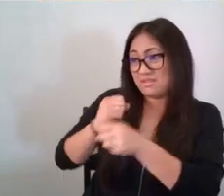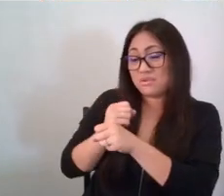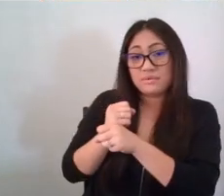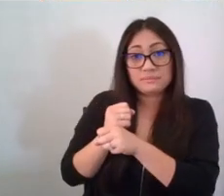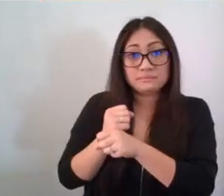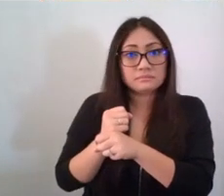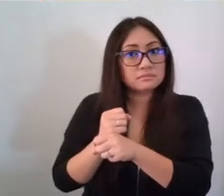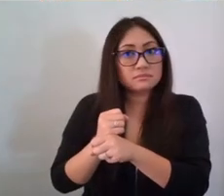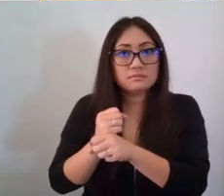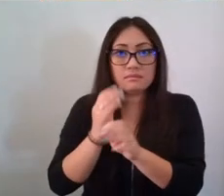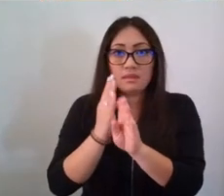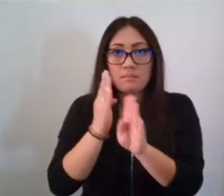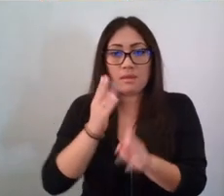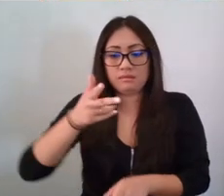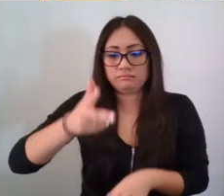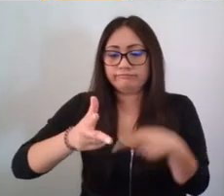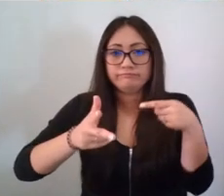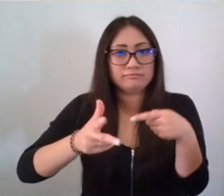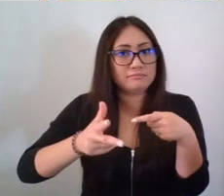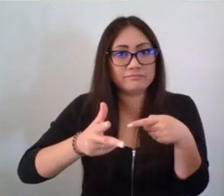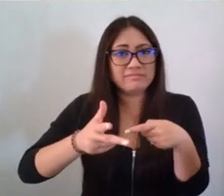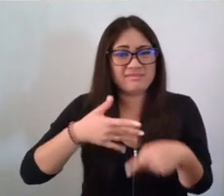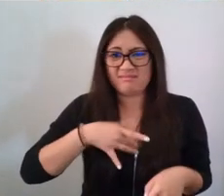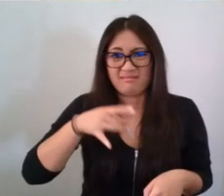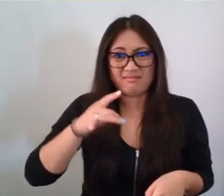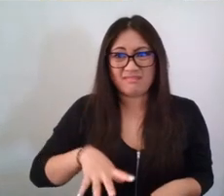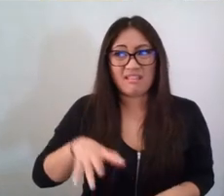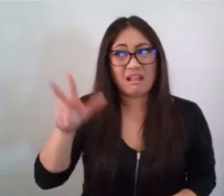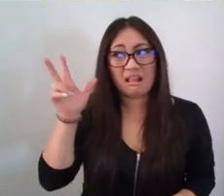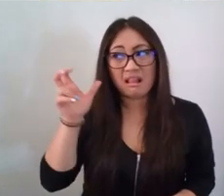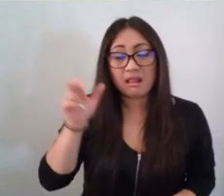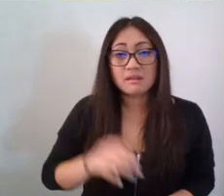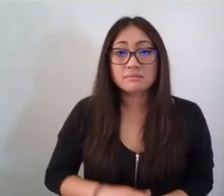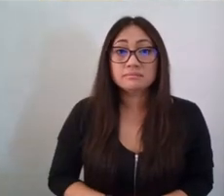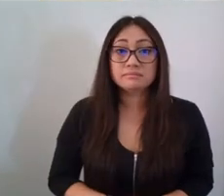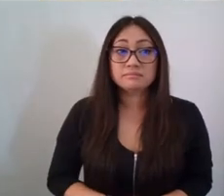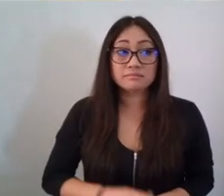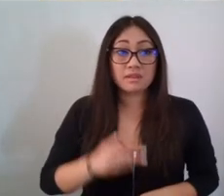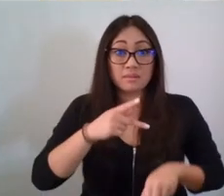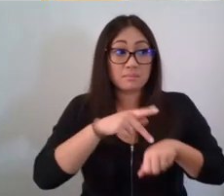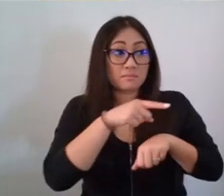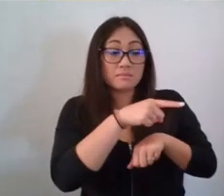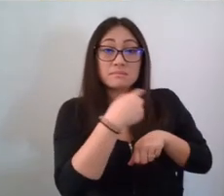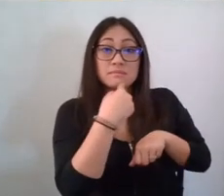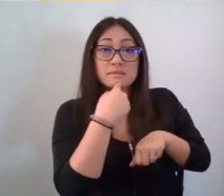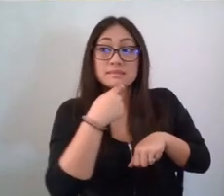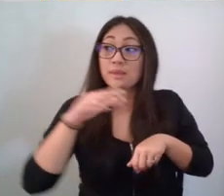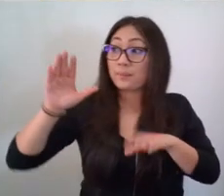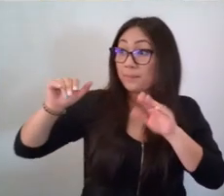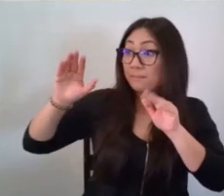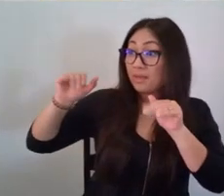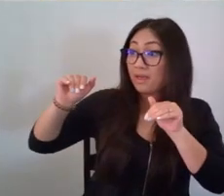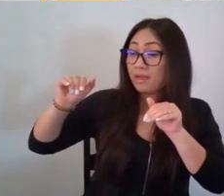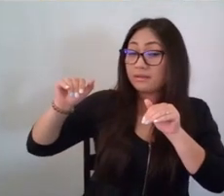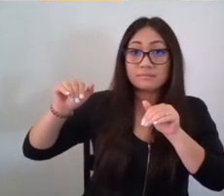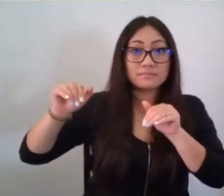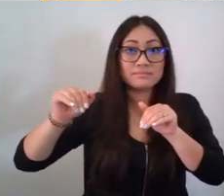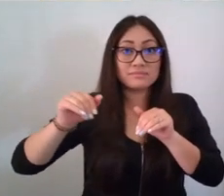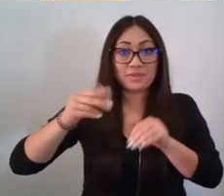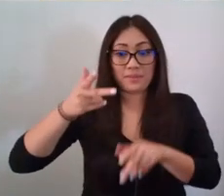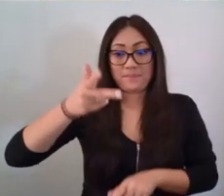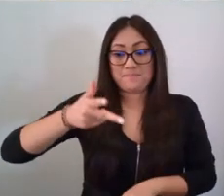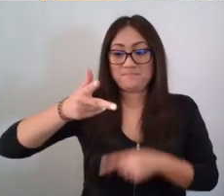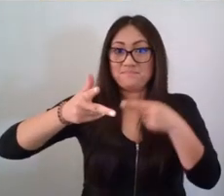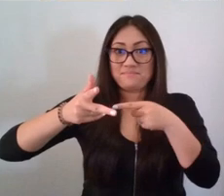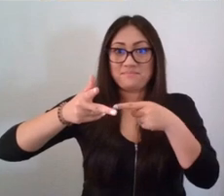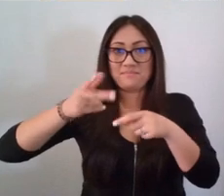like the sound of that at all. But what could he do? Just as Mrs. Marquez was saying goodbye to Mr. James, an idea came to Bernie.